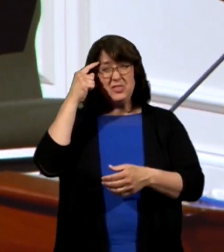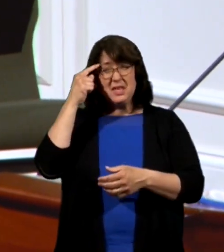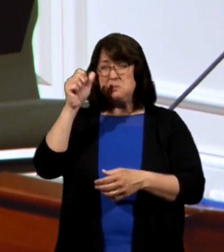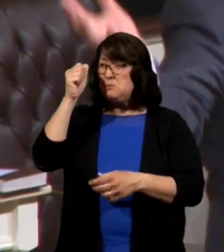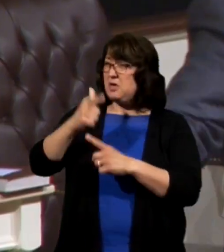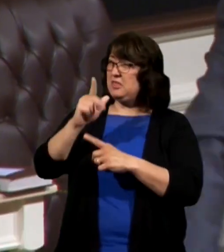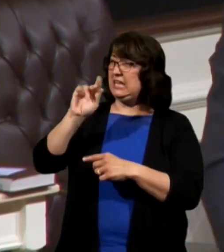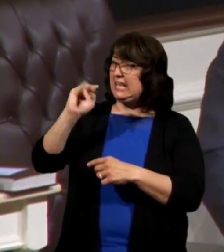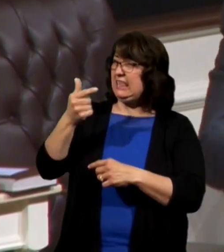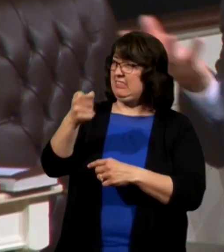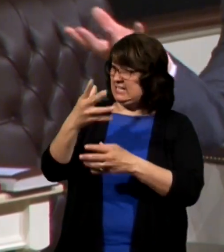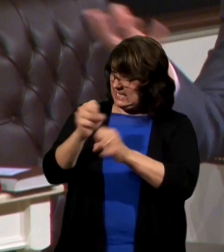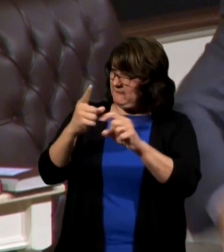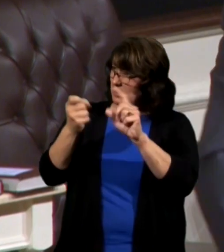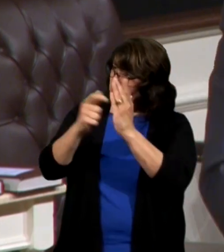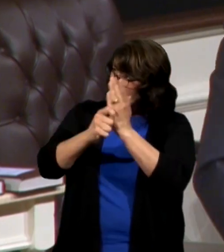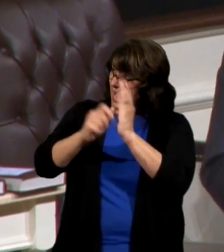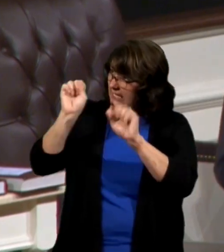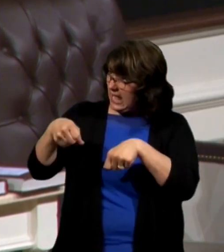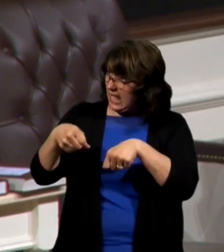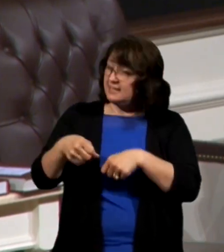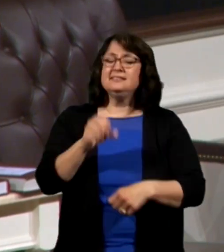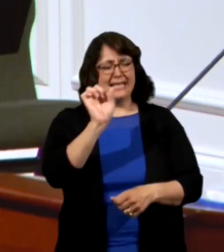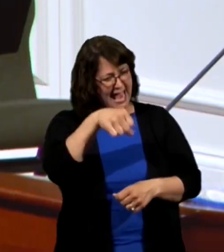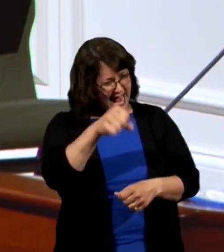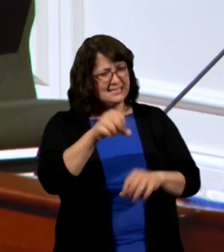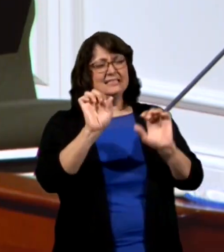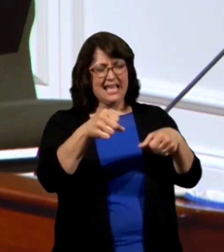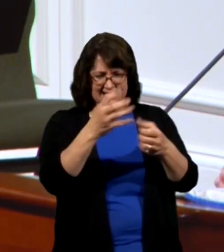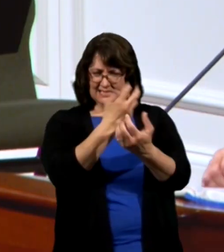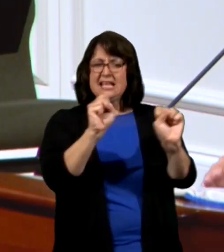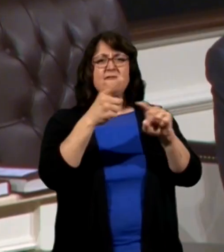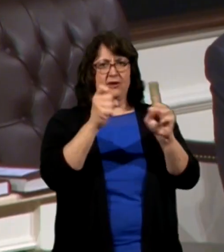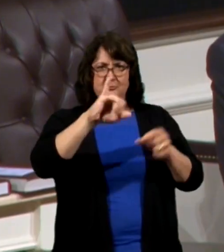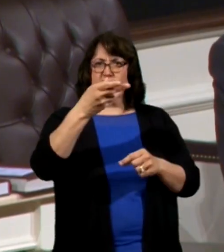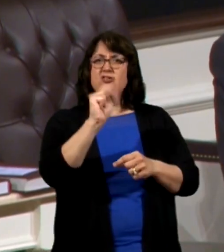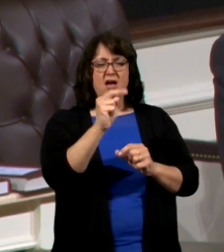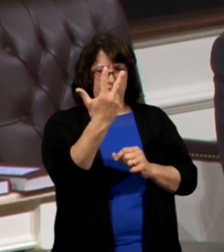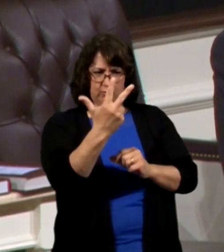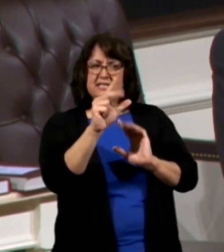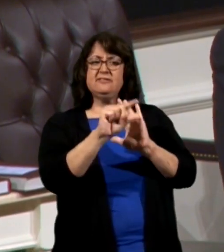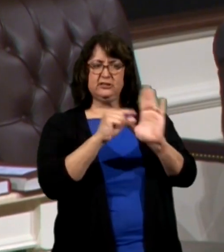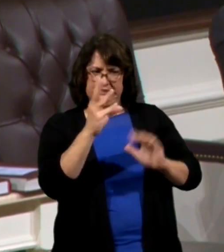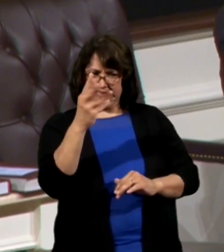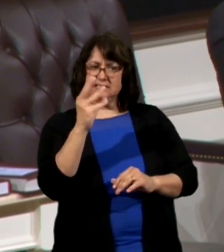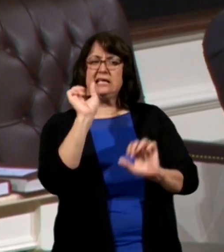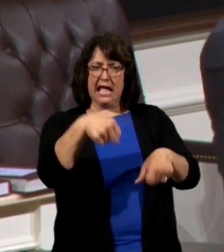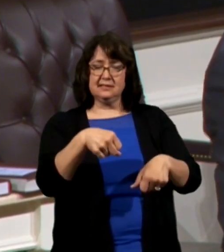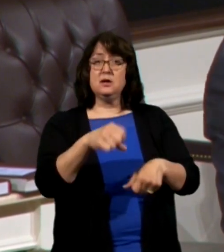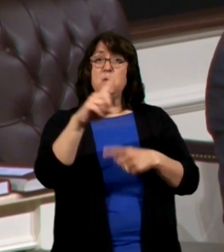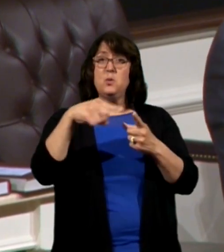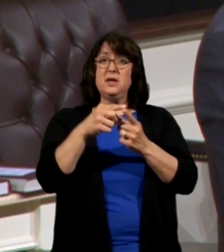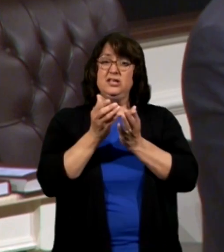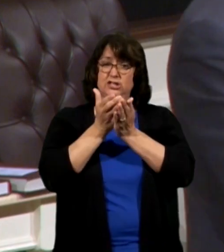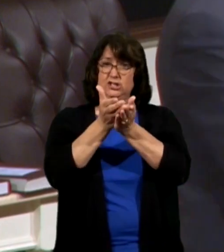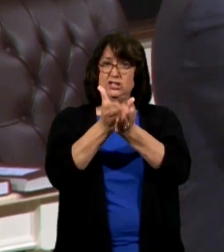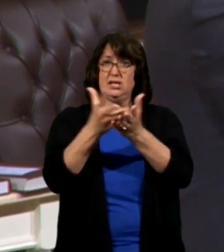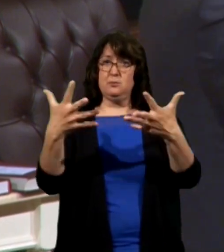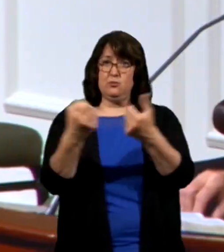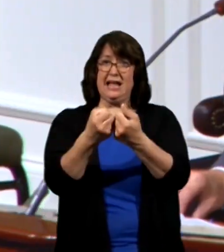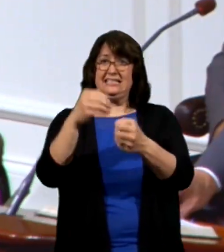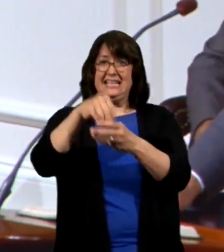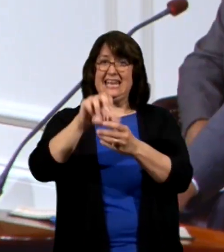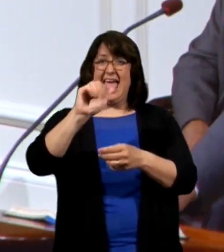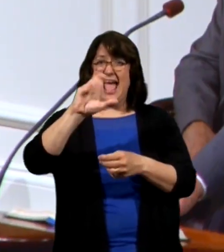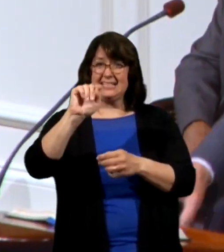just from a tract yes I believe they can get saved just from John 3 16 when the ship wrecked in Acts 27